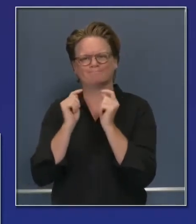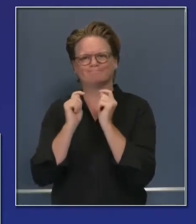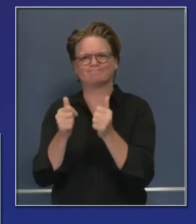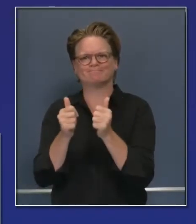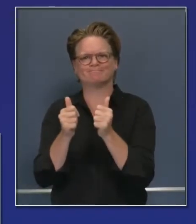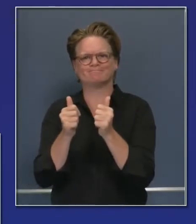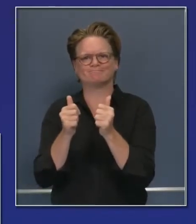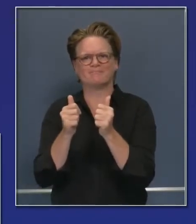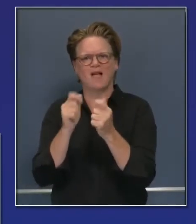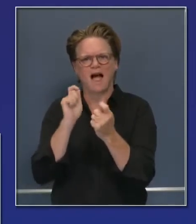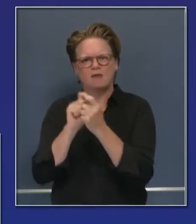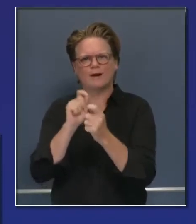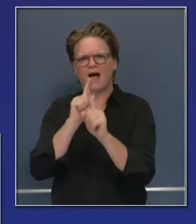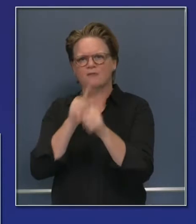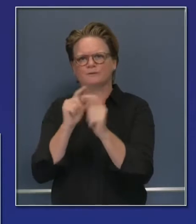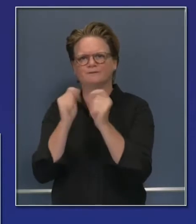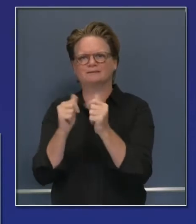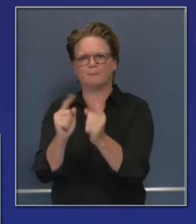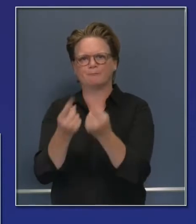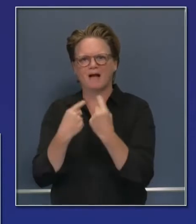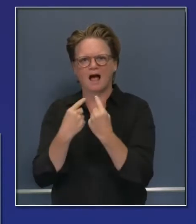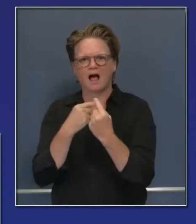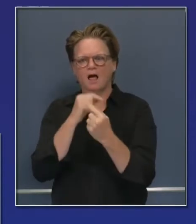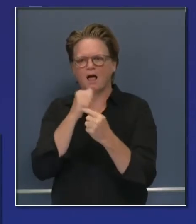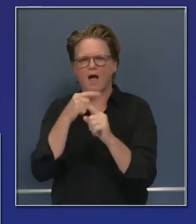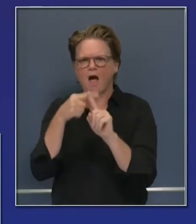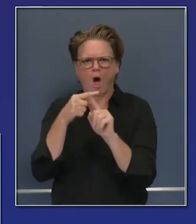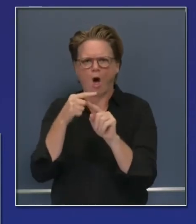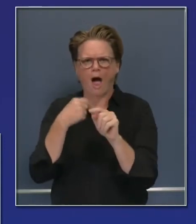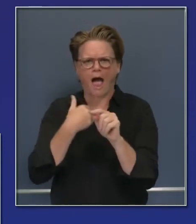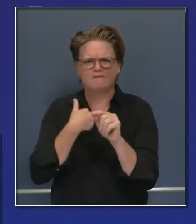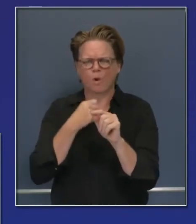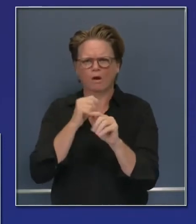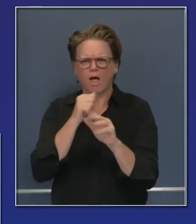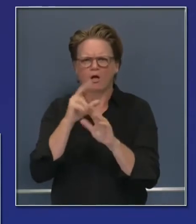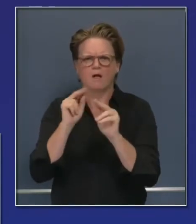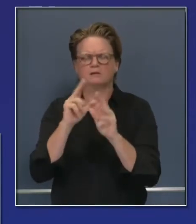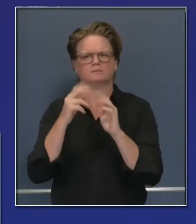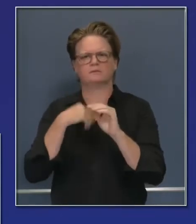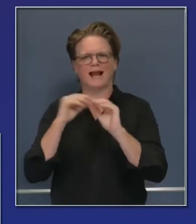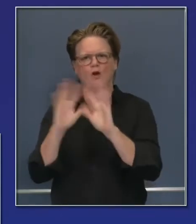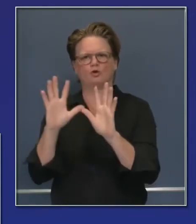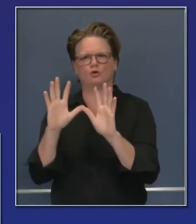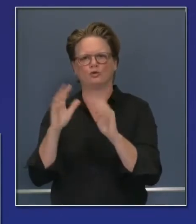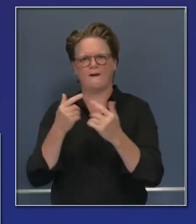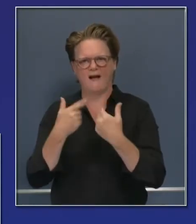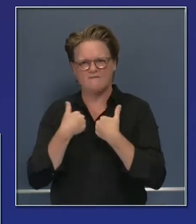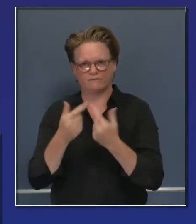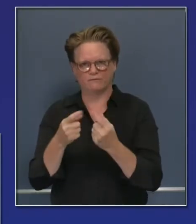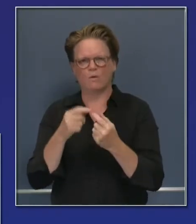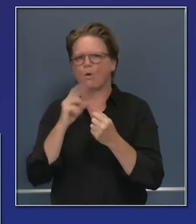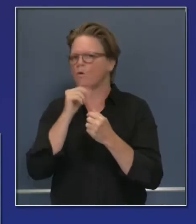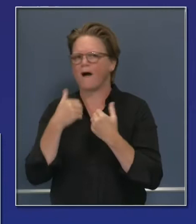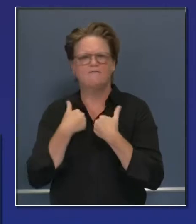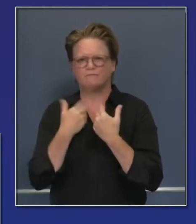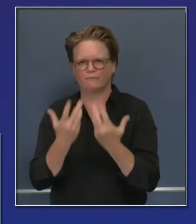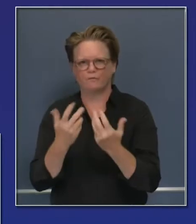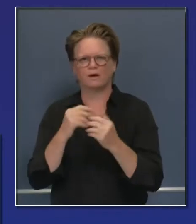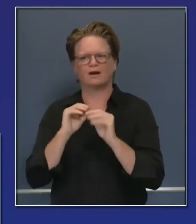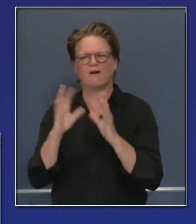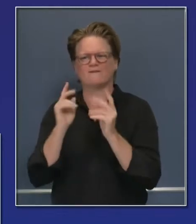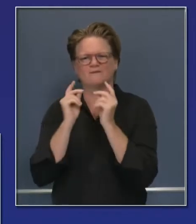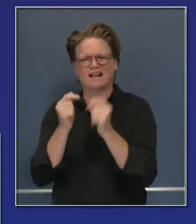This is exactly what the federal government should be doing. And had the federal government done this some time ago, UNC average cost of tests at